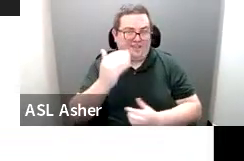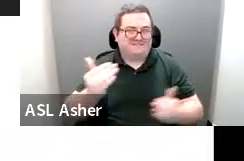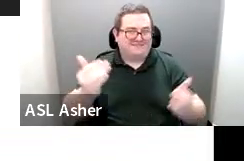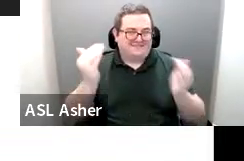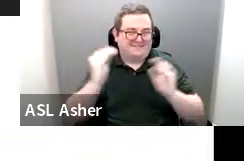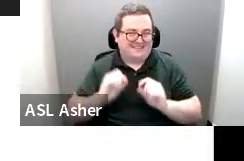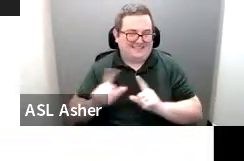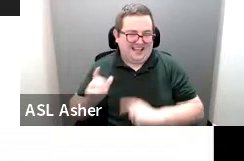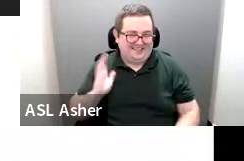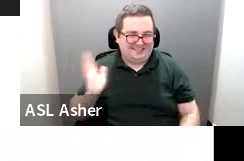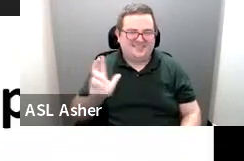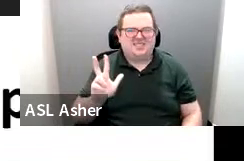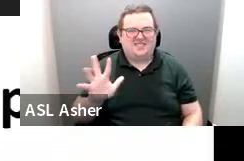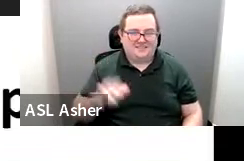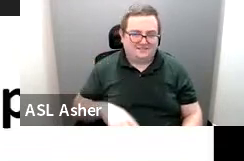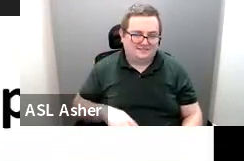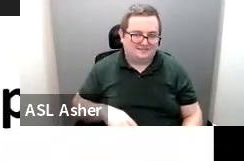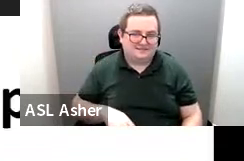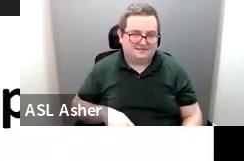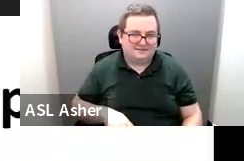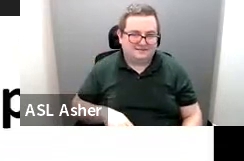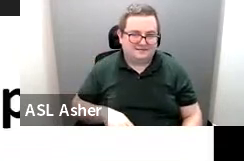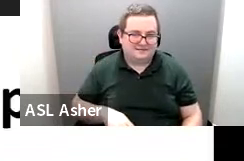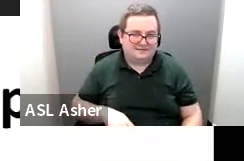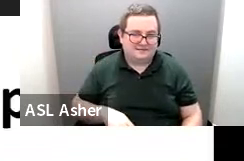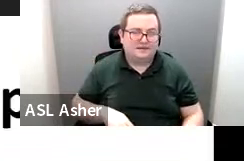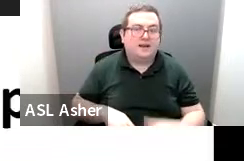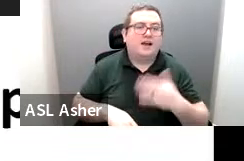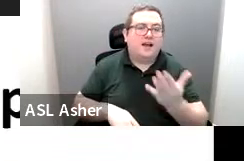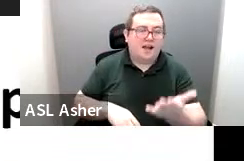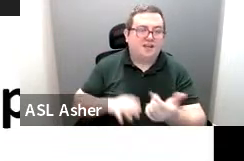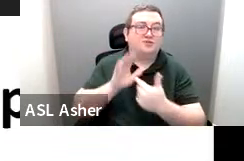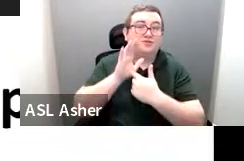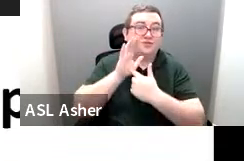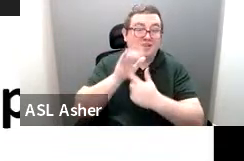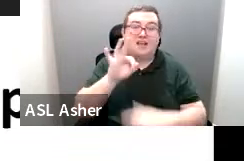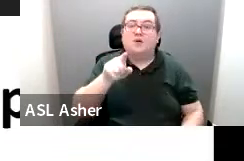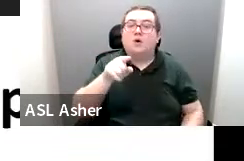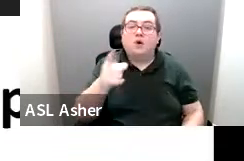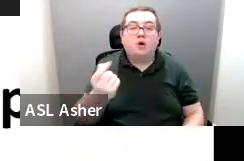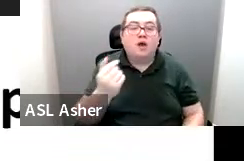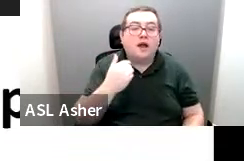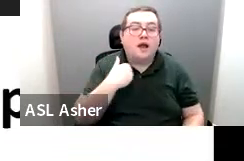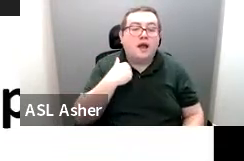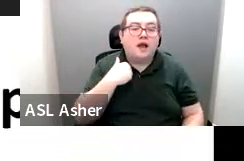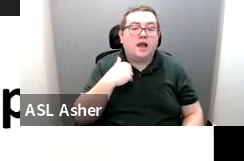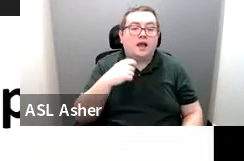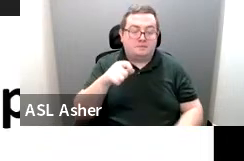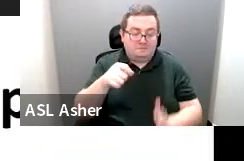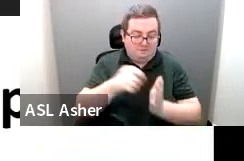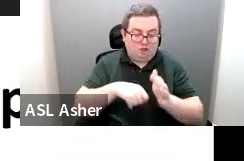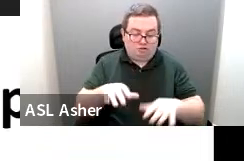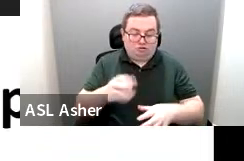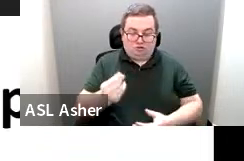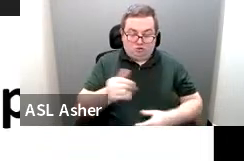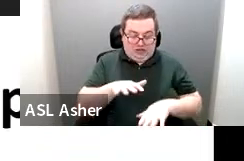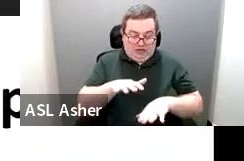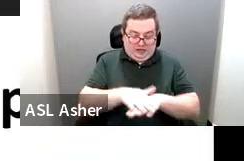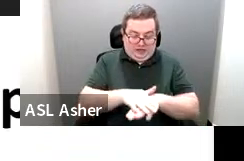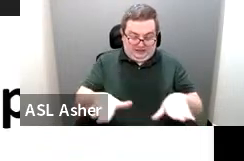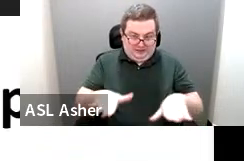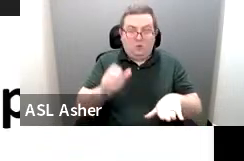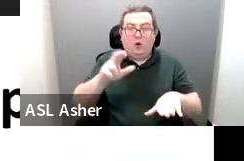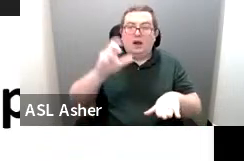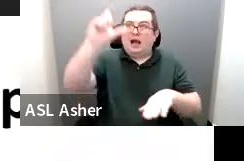slide, 35, showing that if you only had it marked on the ground or if you had a lower